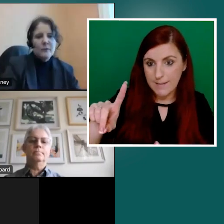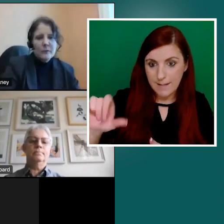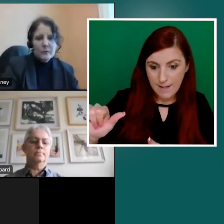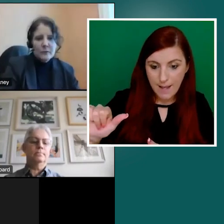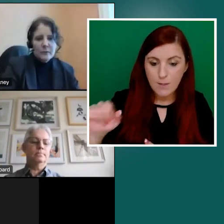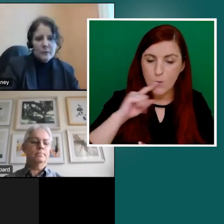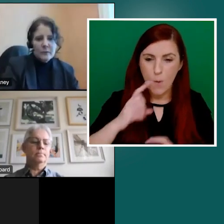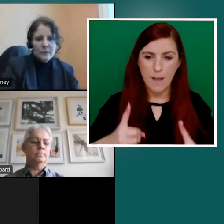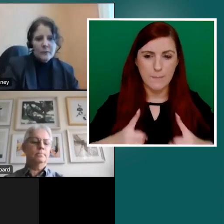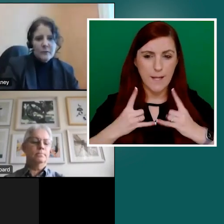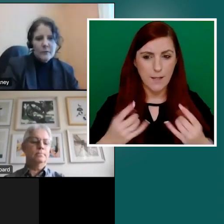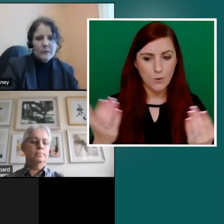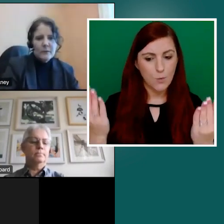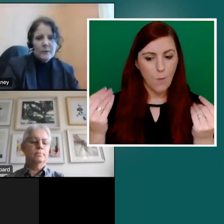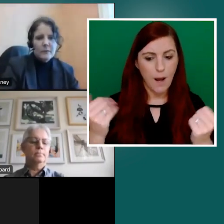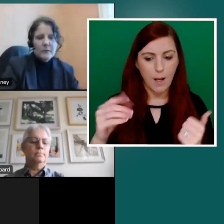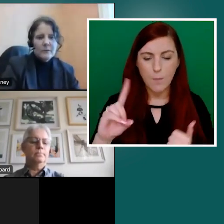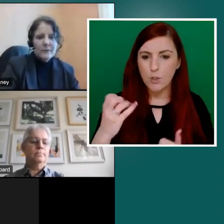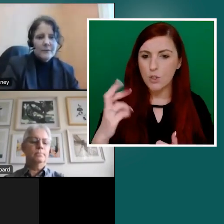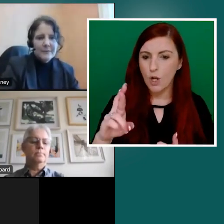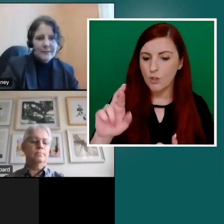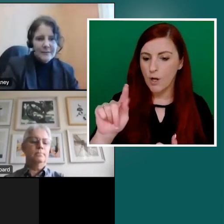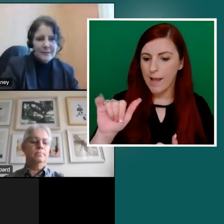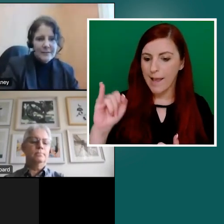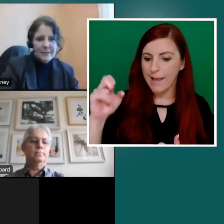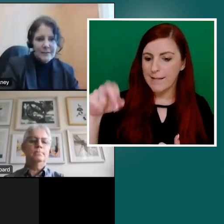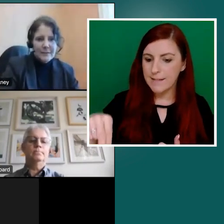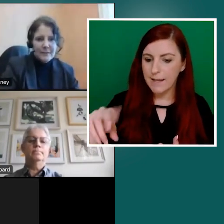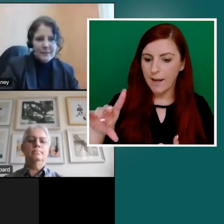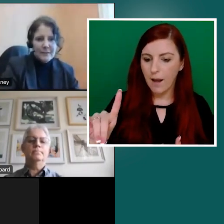I'm delighted to welcome this morning, Dr. Aideen Hartney.